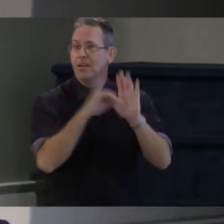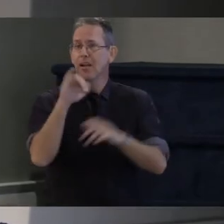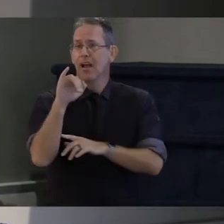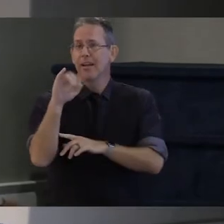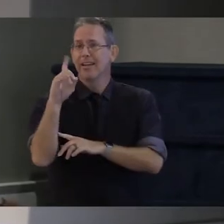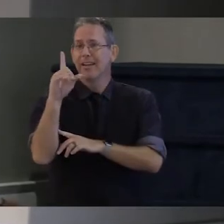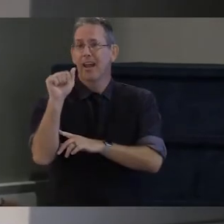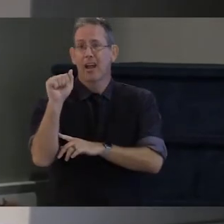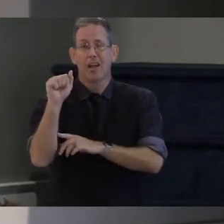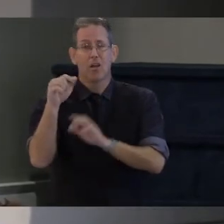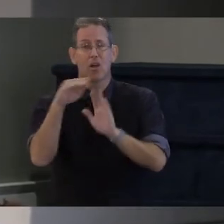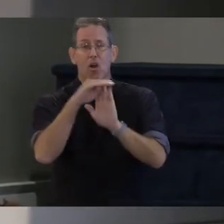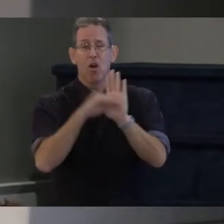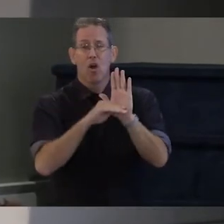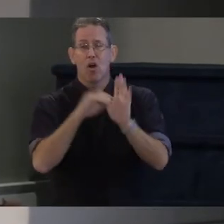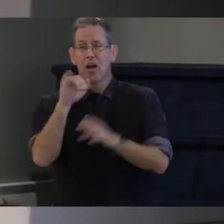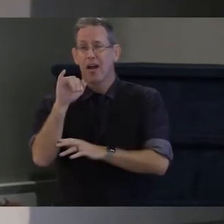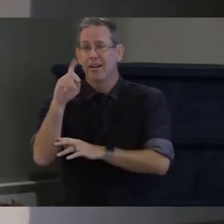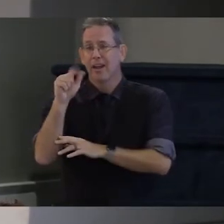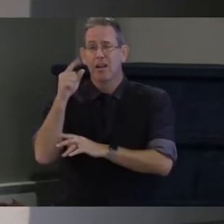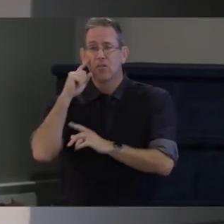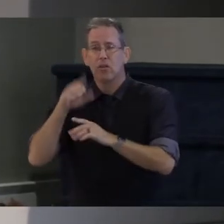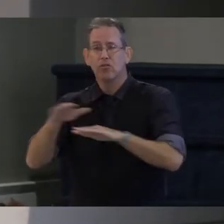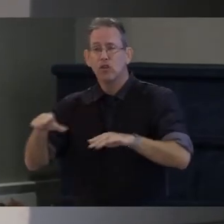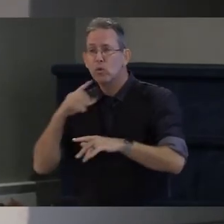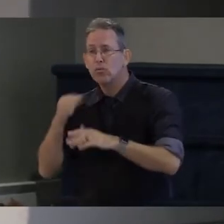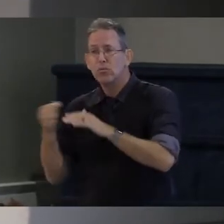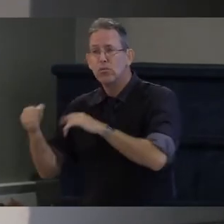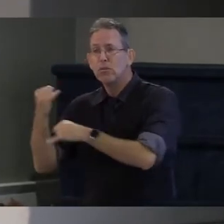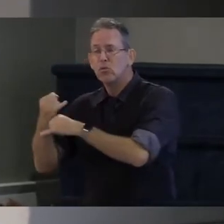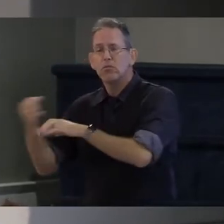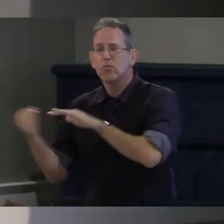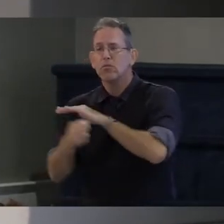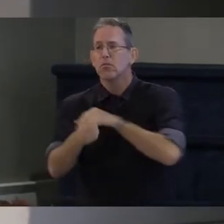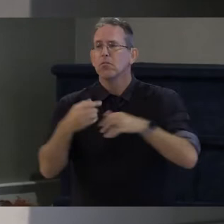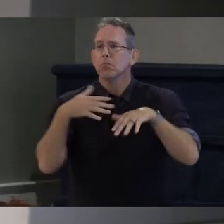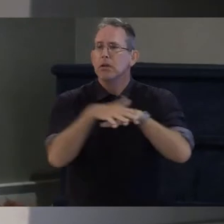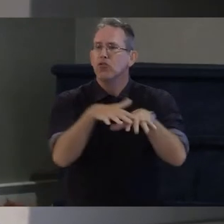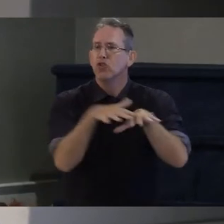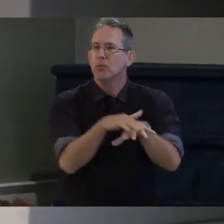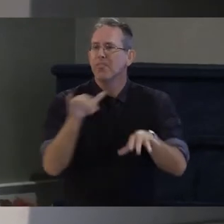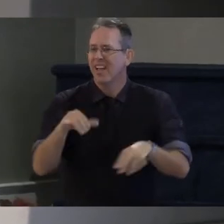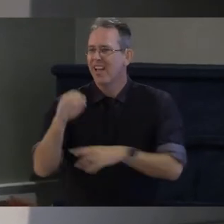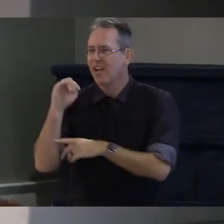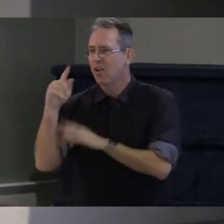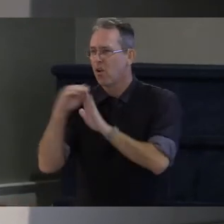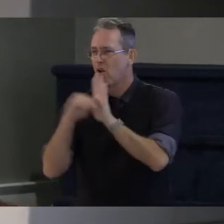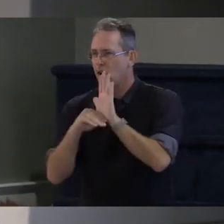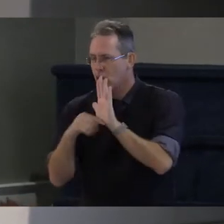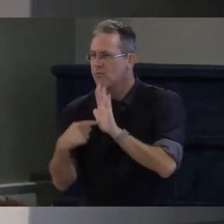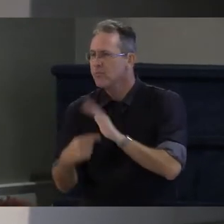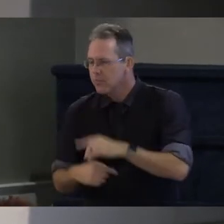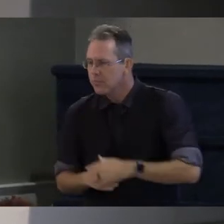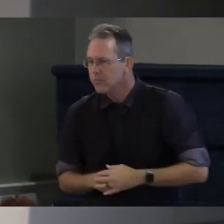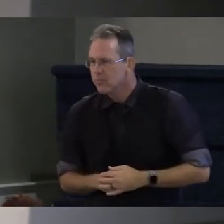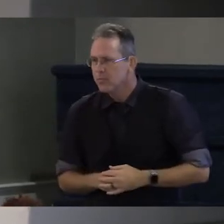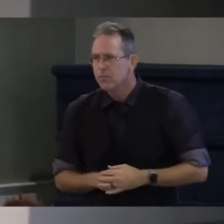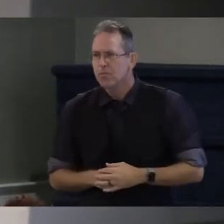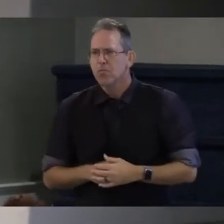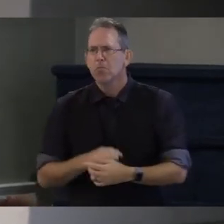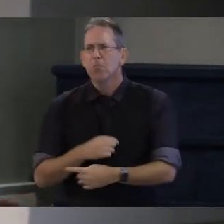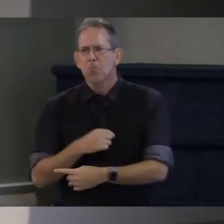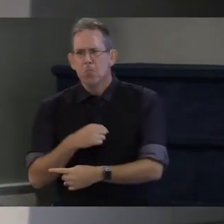to bring equity and access to education to every student and well I think there's been significant strides we're